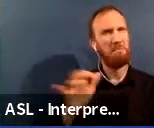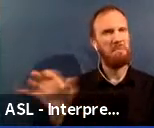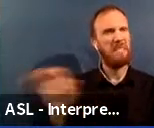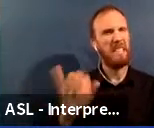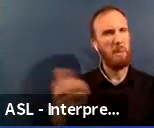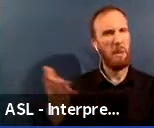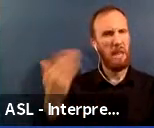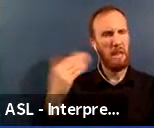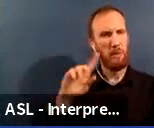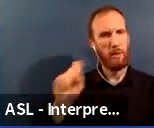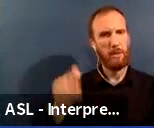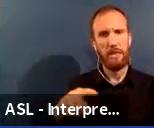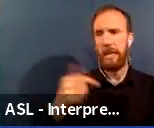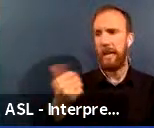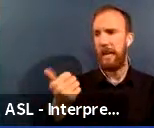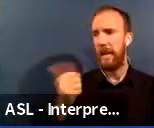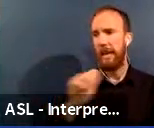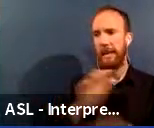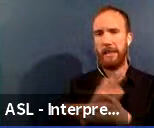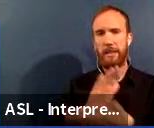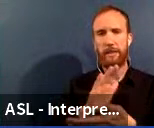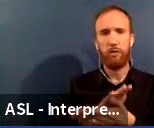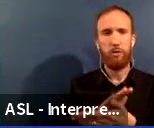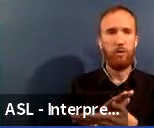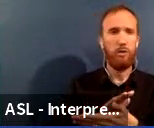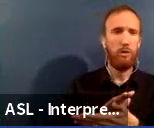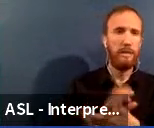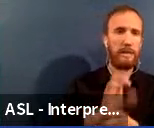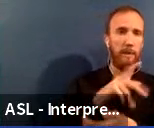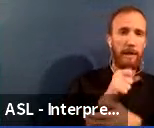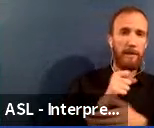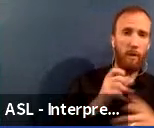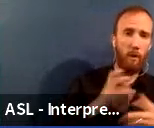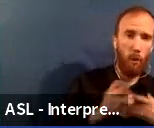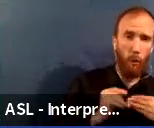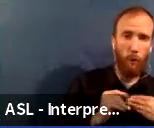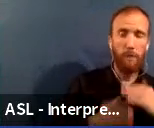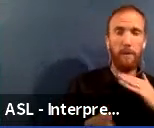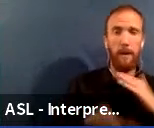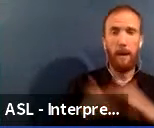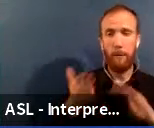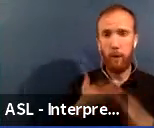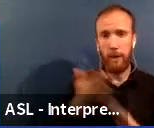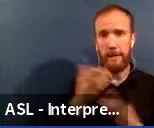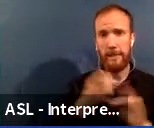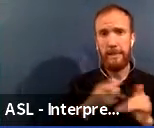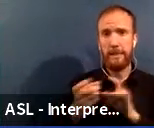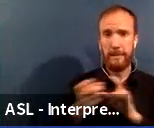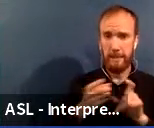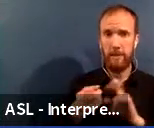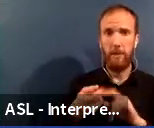any school that's owned, operated in CPS has an equity index score.